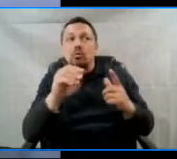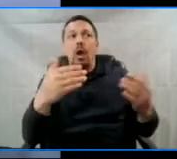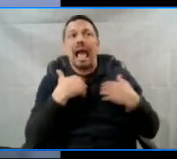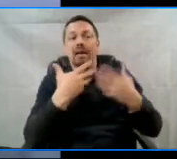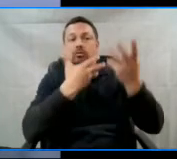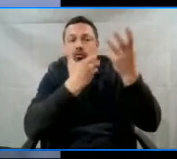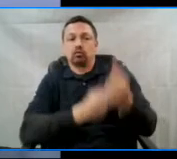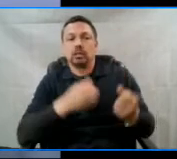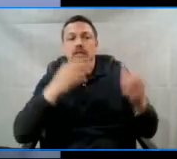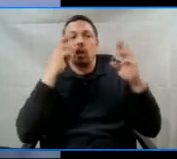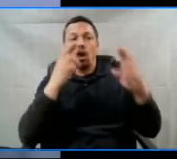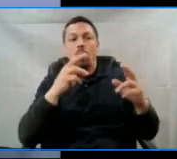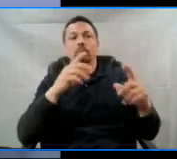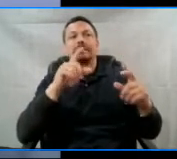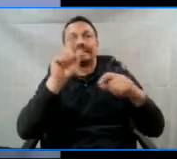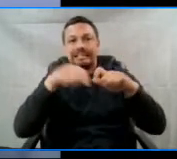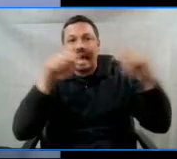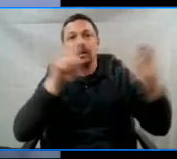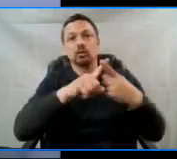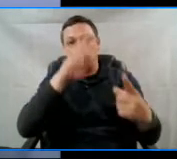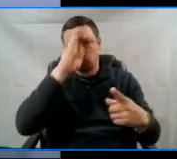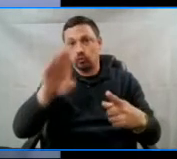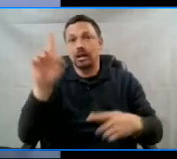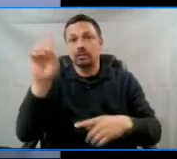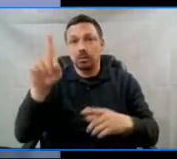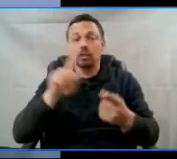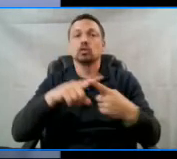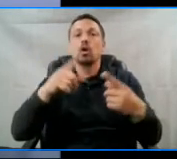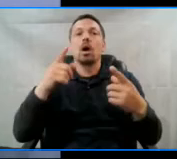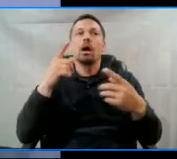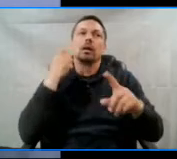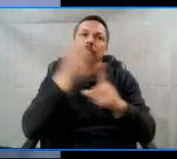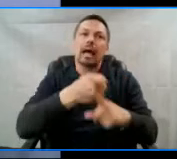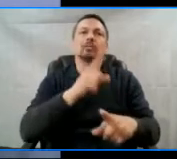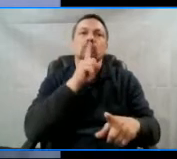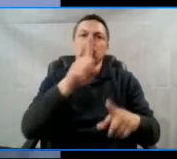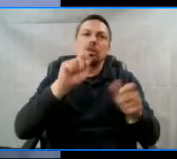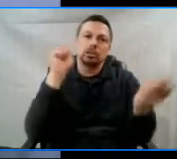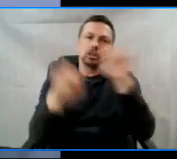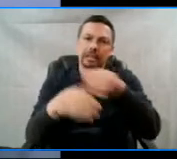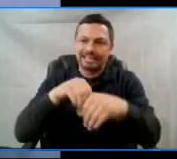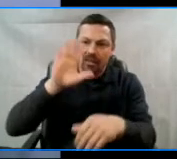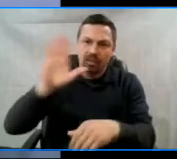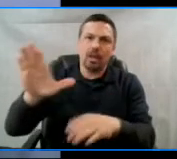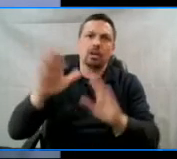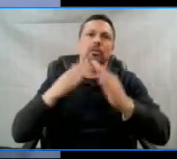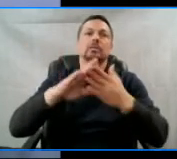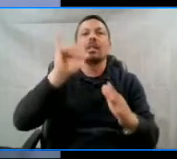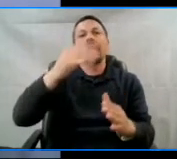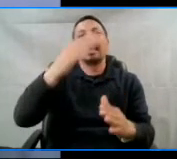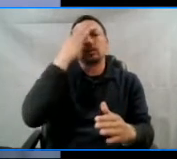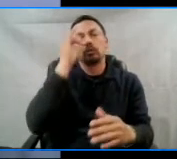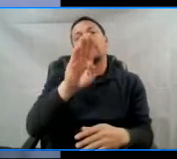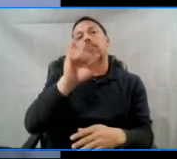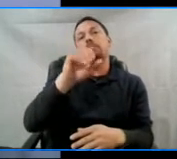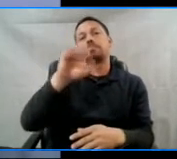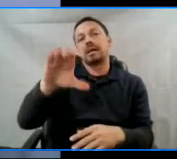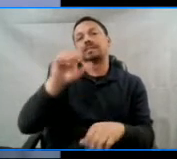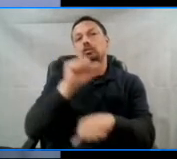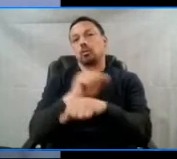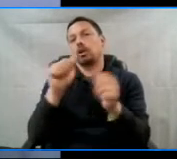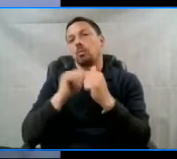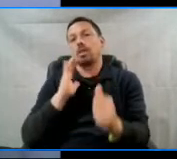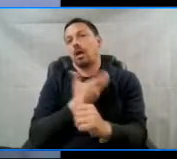hope tied to direct democracy to affect real change in their community. That's why BISC is working with our partners now to